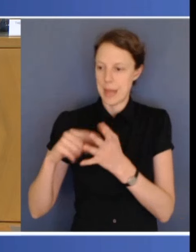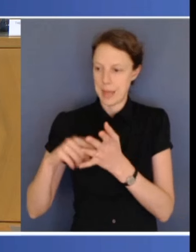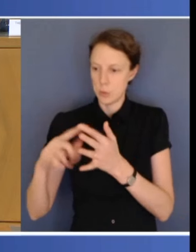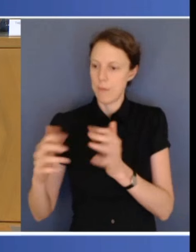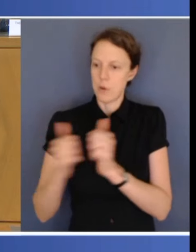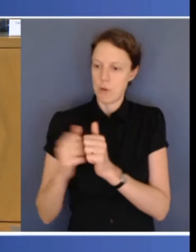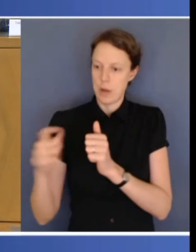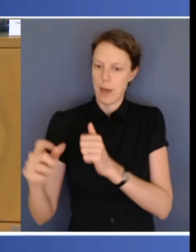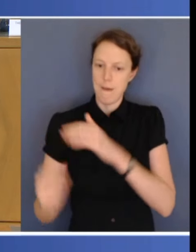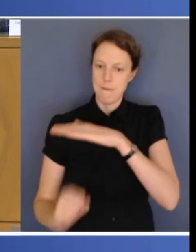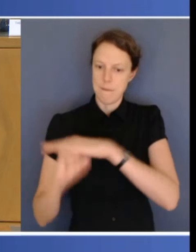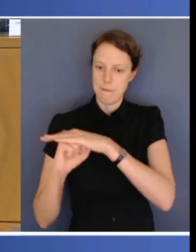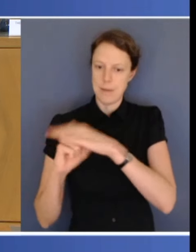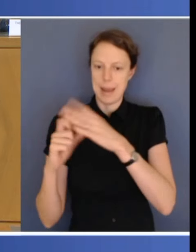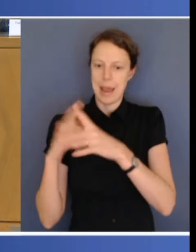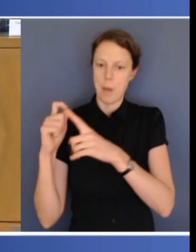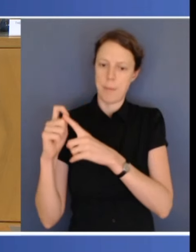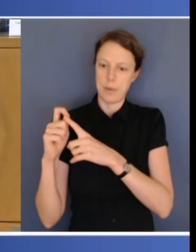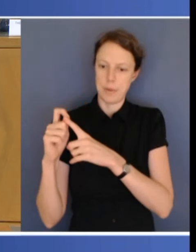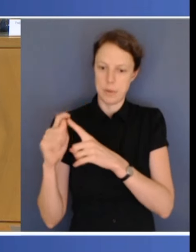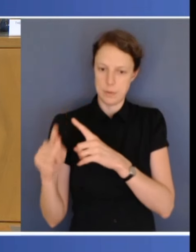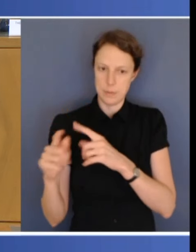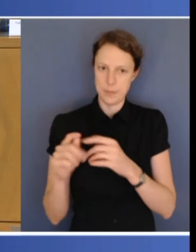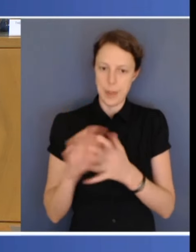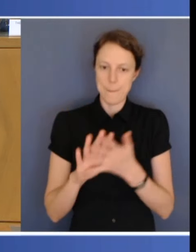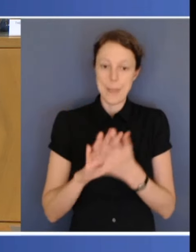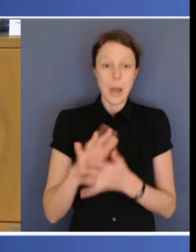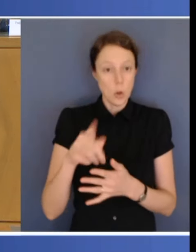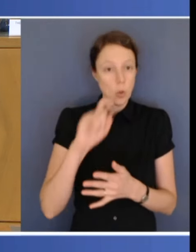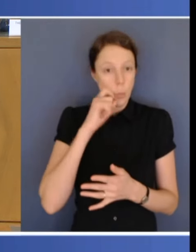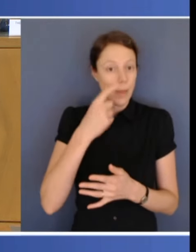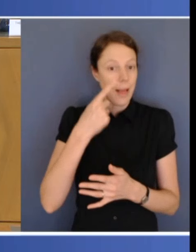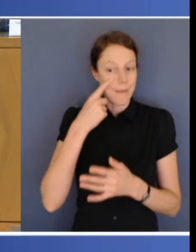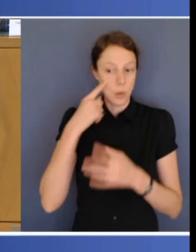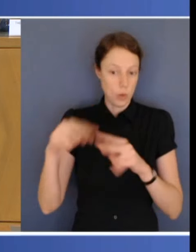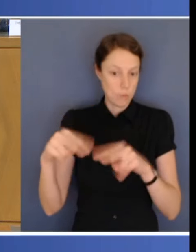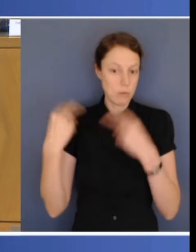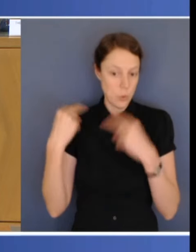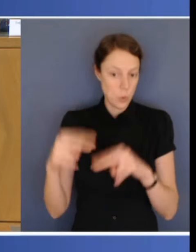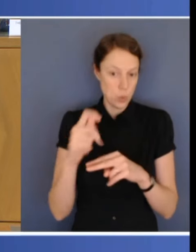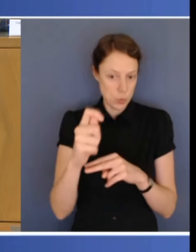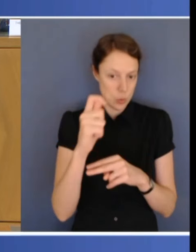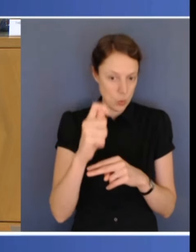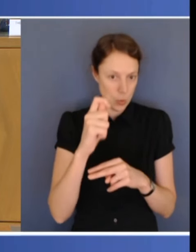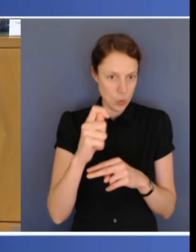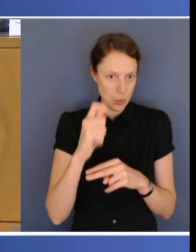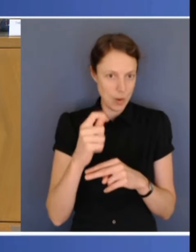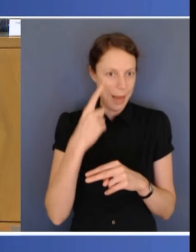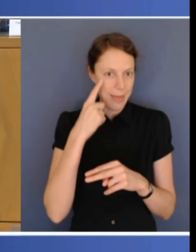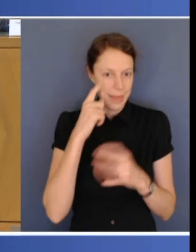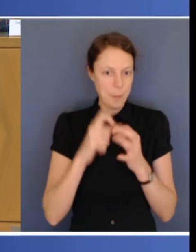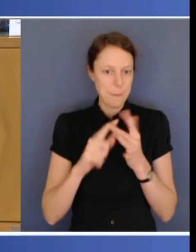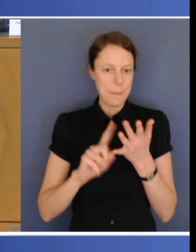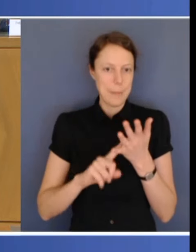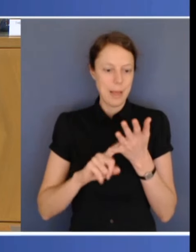that when you look at the review that you'll get to see pretty soon, I think Bill Shorten's speaking at the National